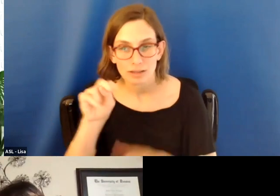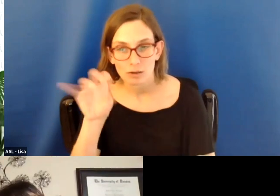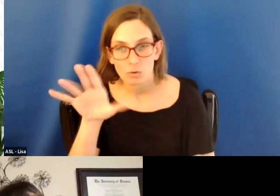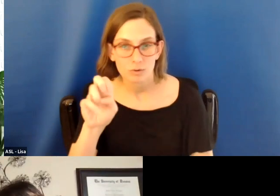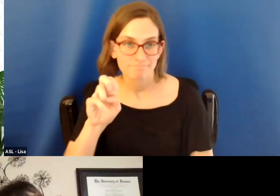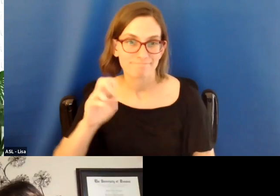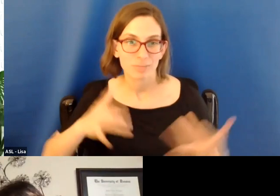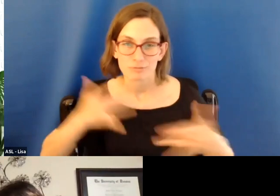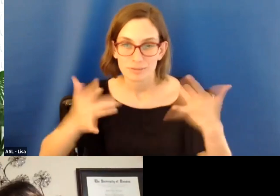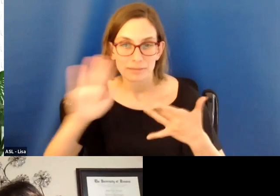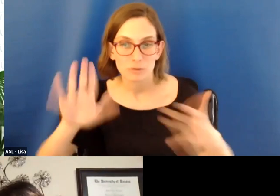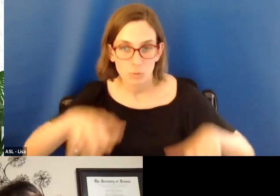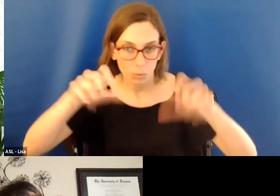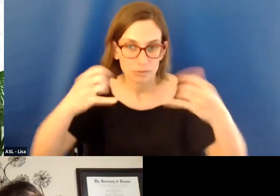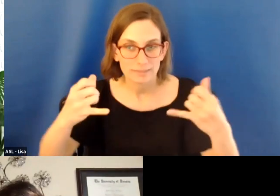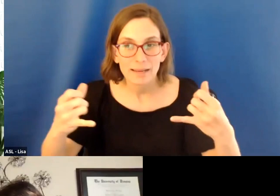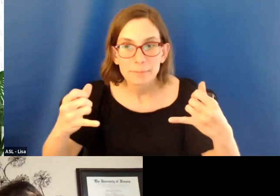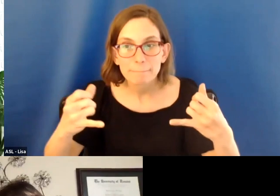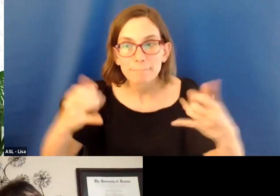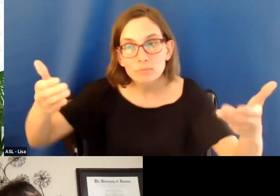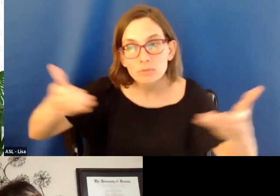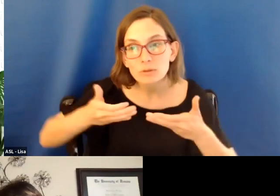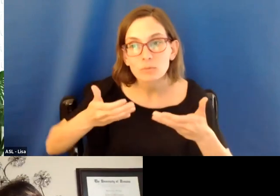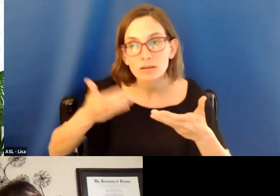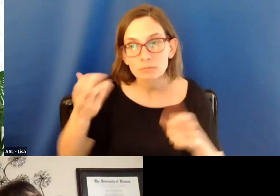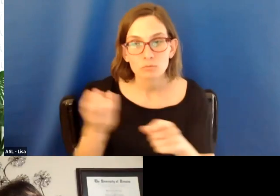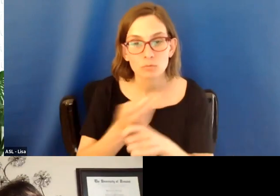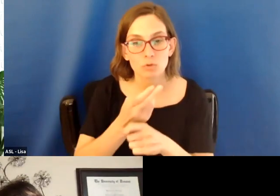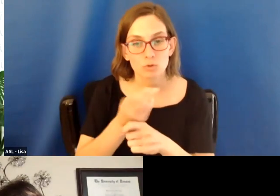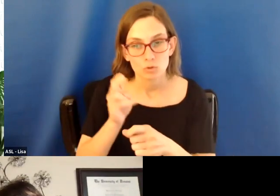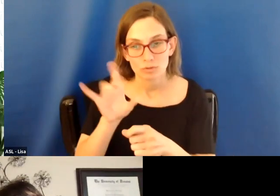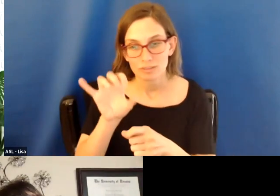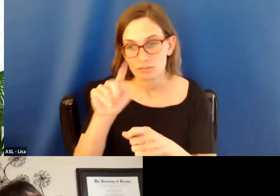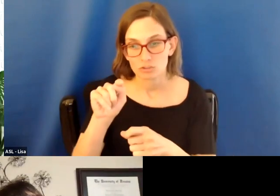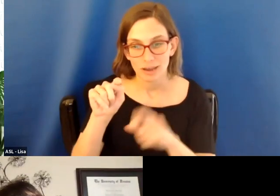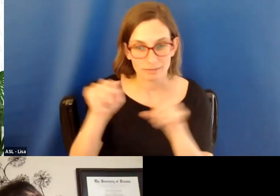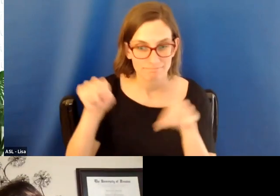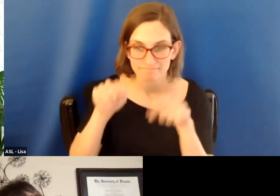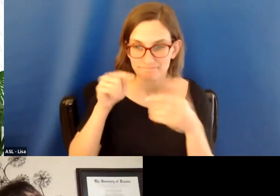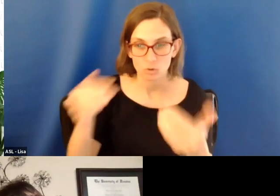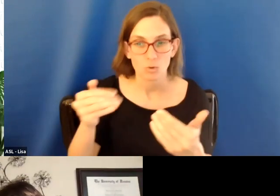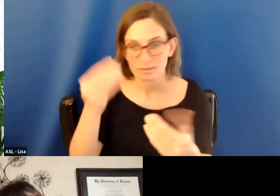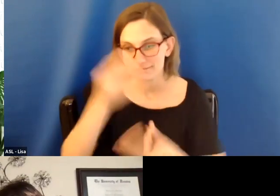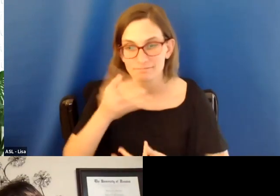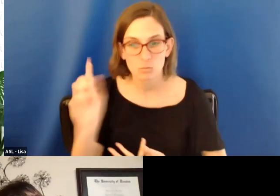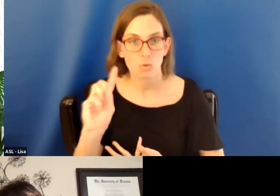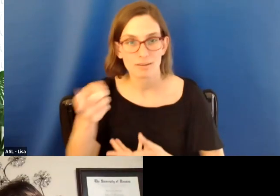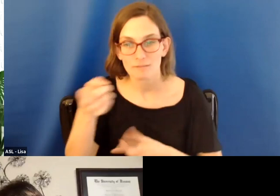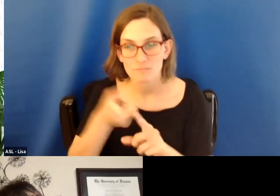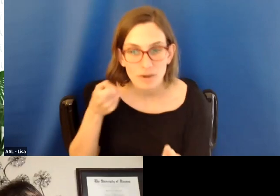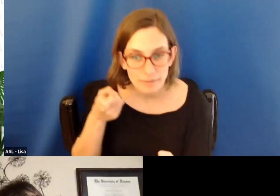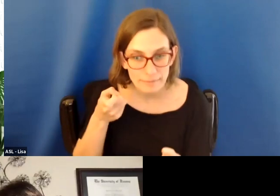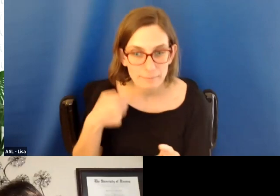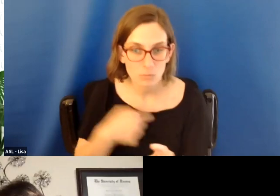host today. I welcome you to use the chat box to tell us where you are joining us from so that we can